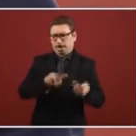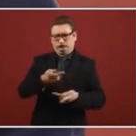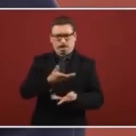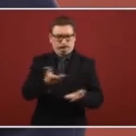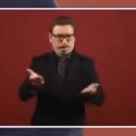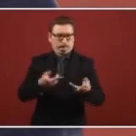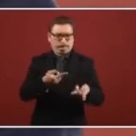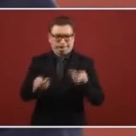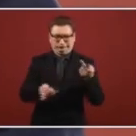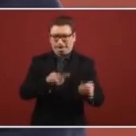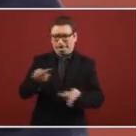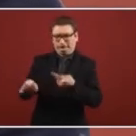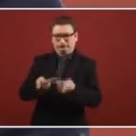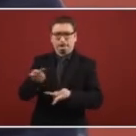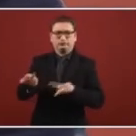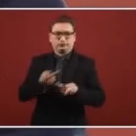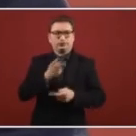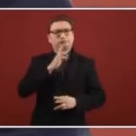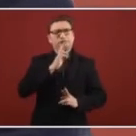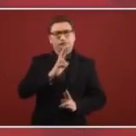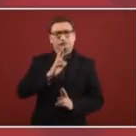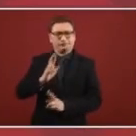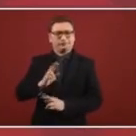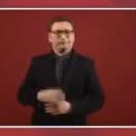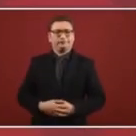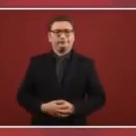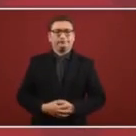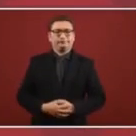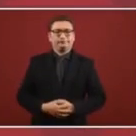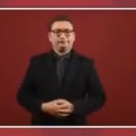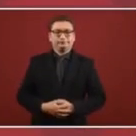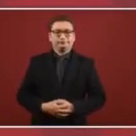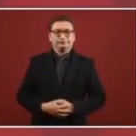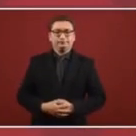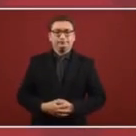with your questions and the responses